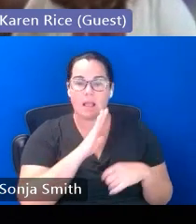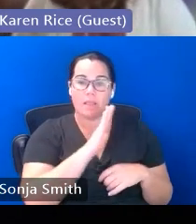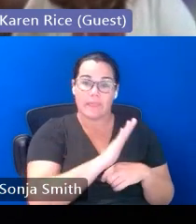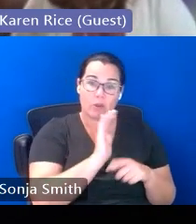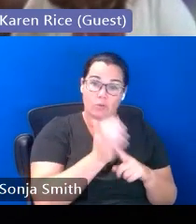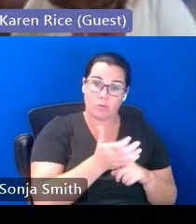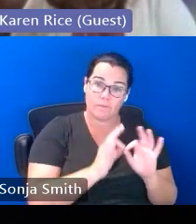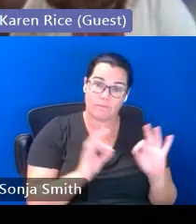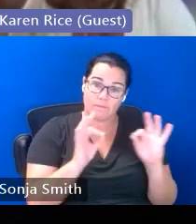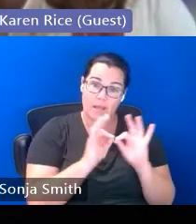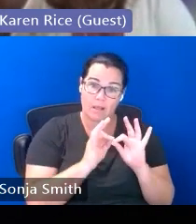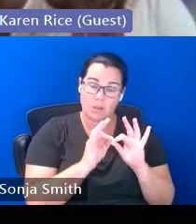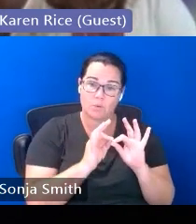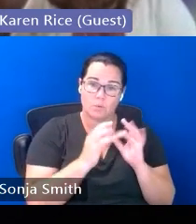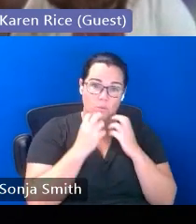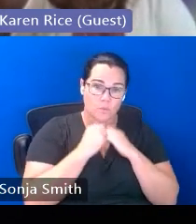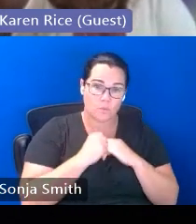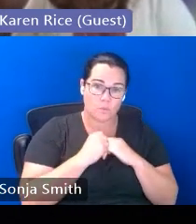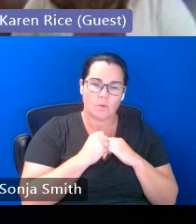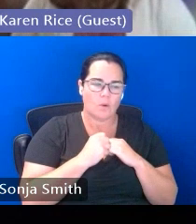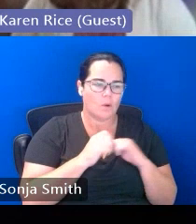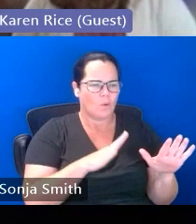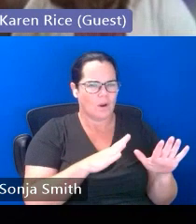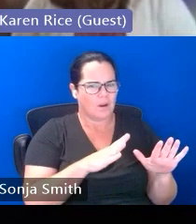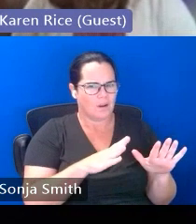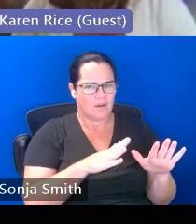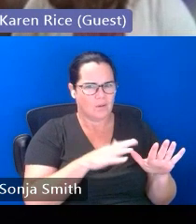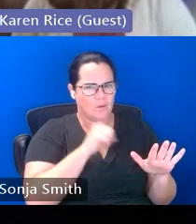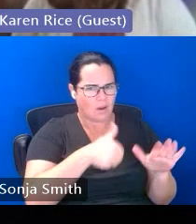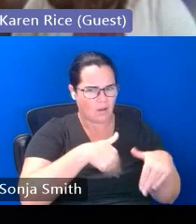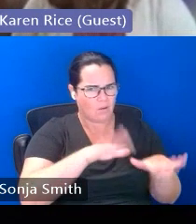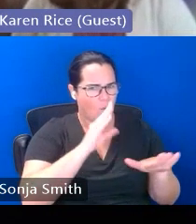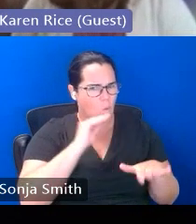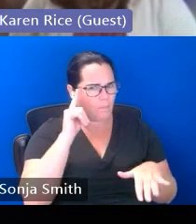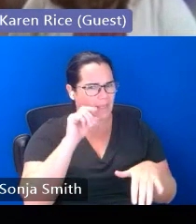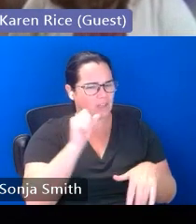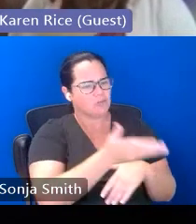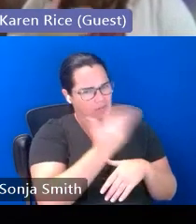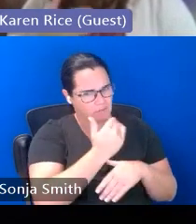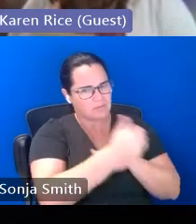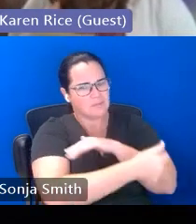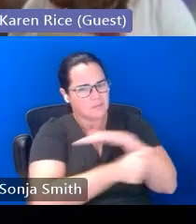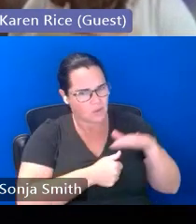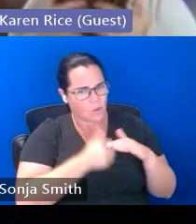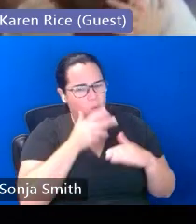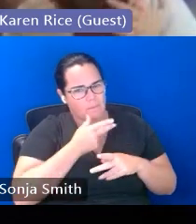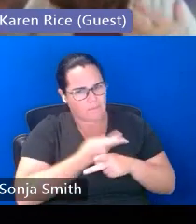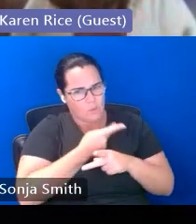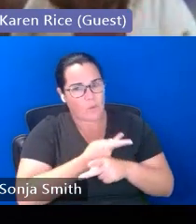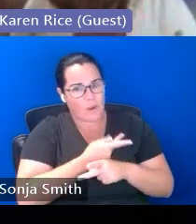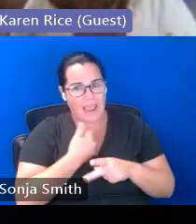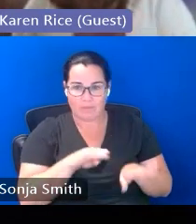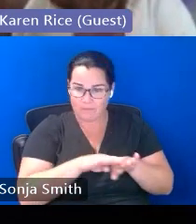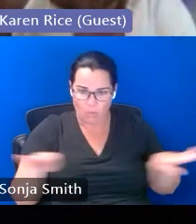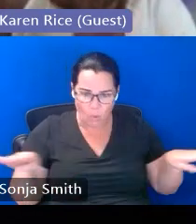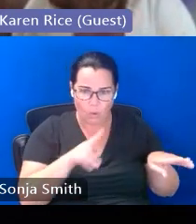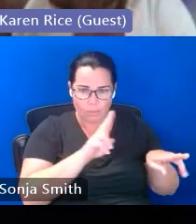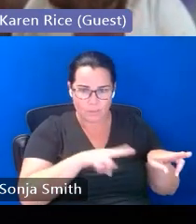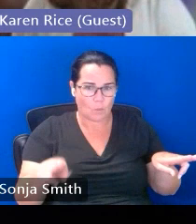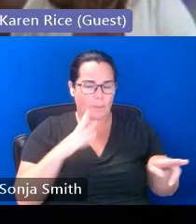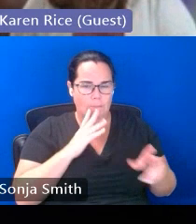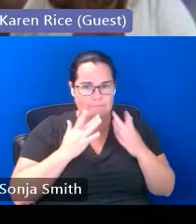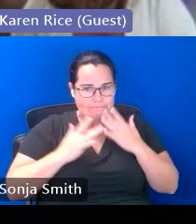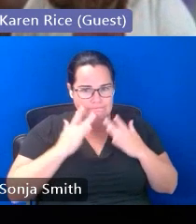we're not going to let you not have a place to go so come and stay with us we'll figure it out we've got floor space we'll just make it work